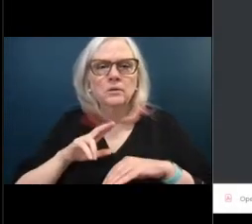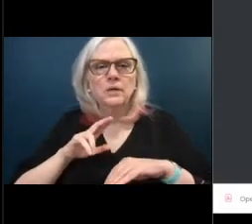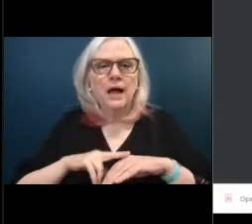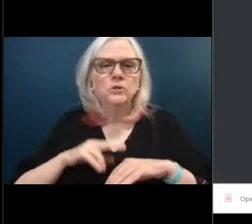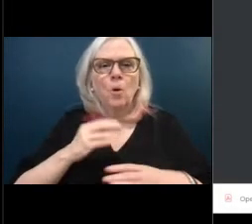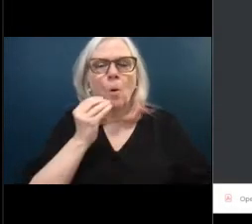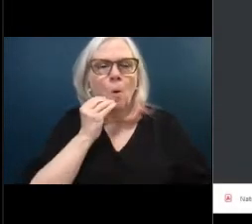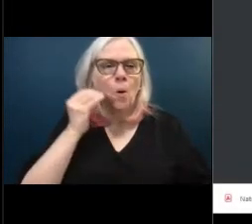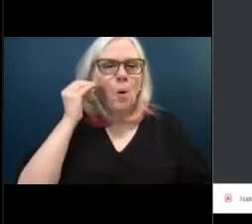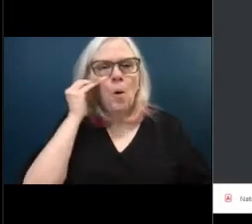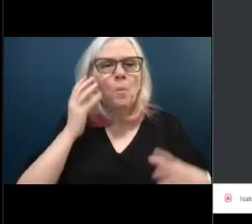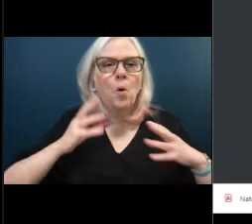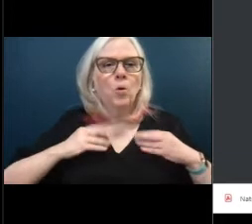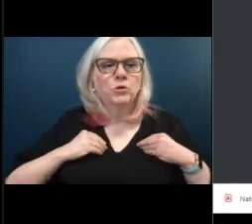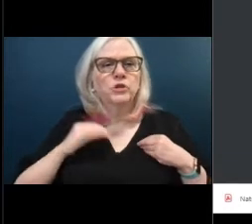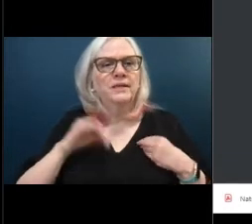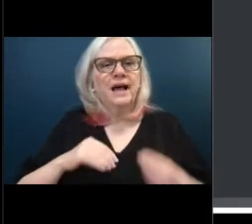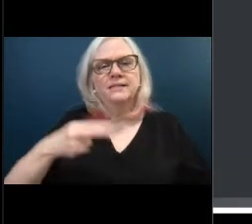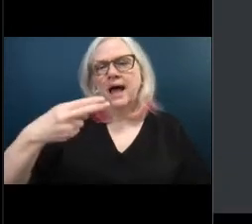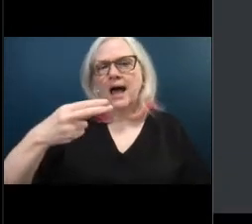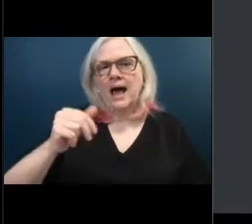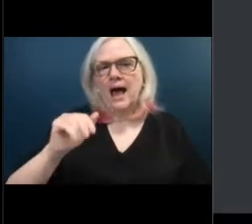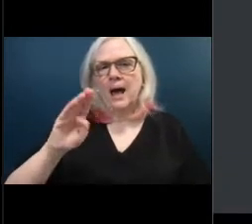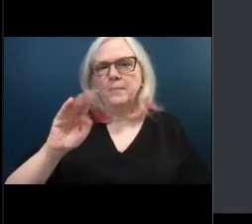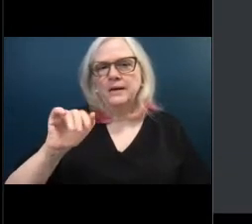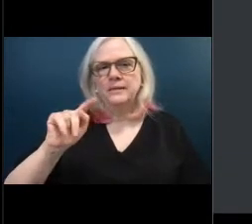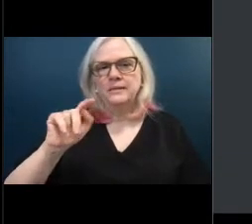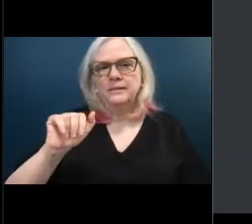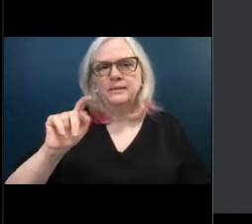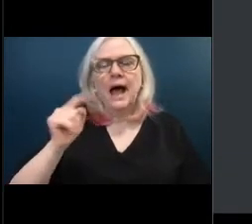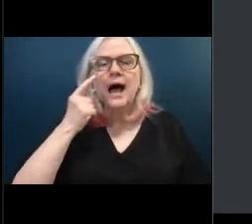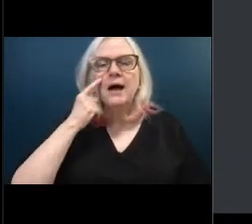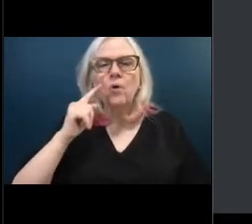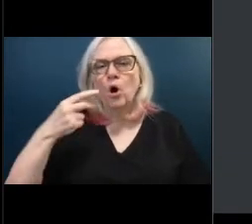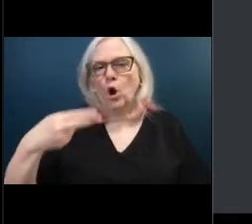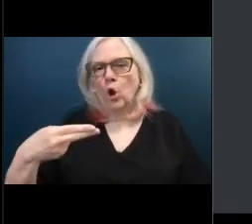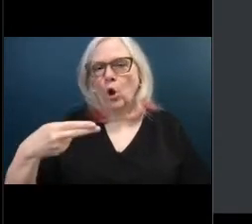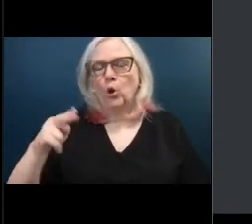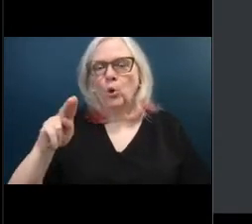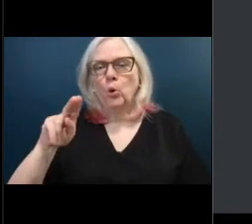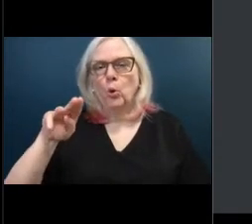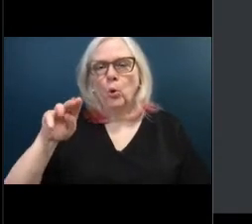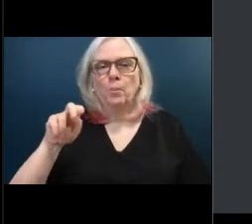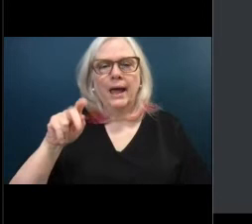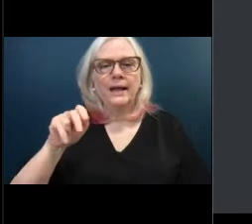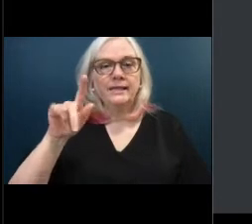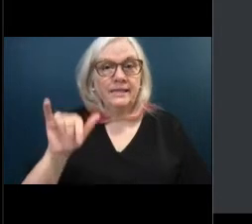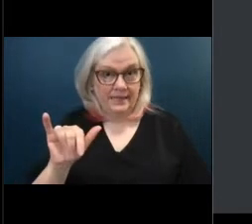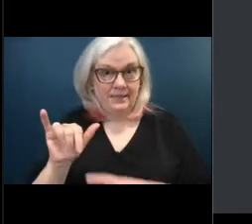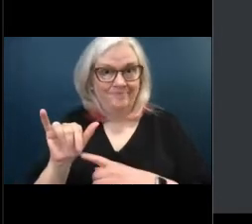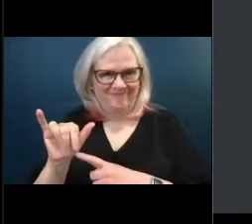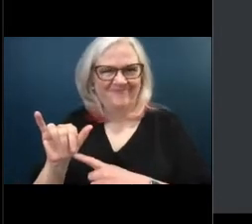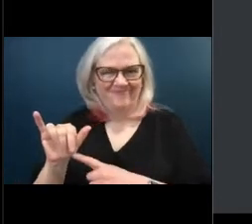Habitat for Humanity and their CEO and President Jennifer Thomason is here today to accept it. The proclamation reads as